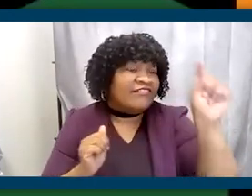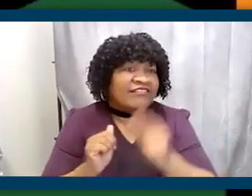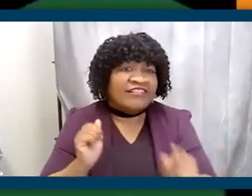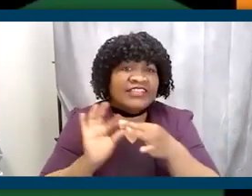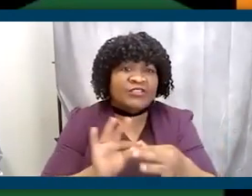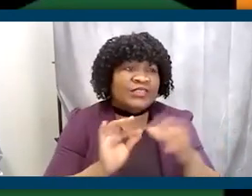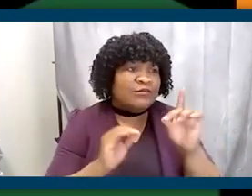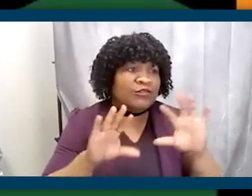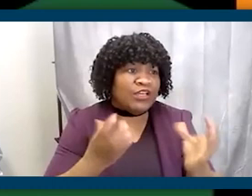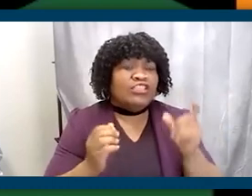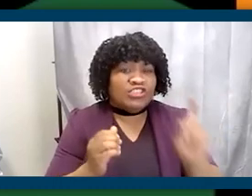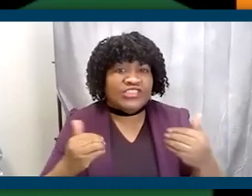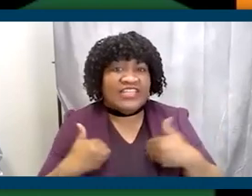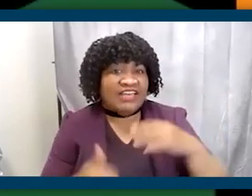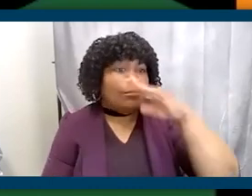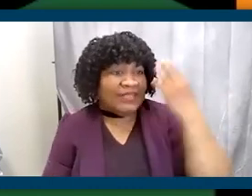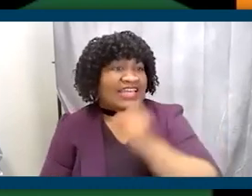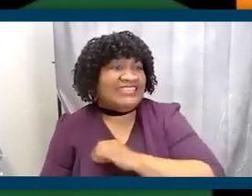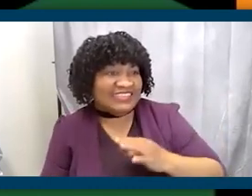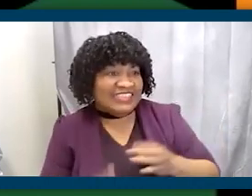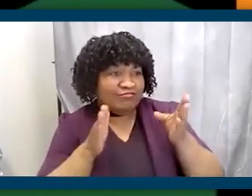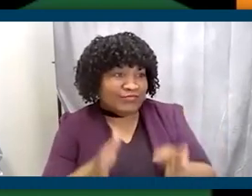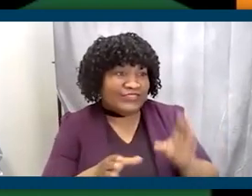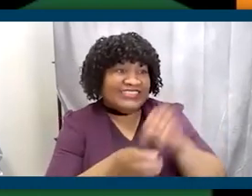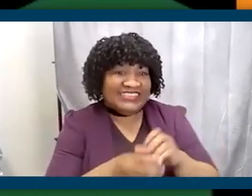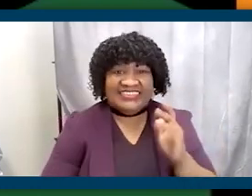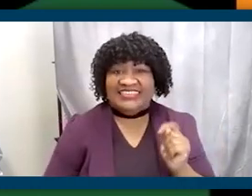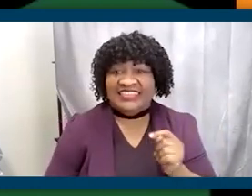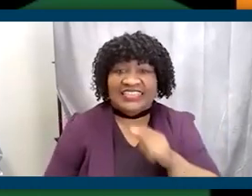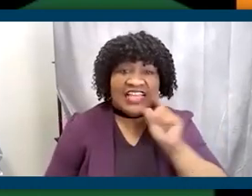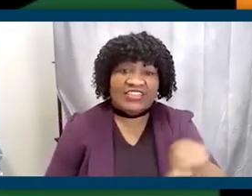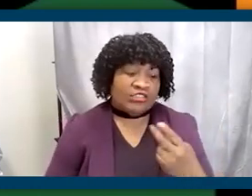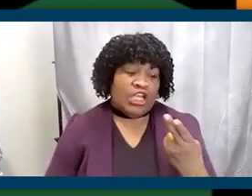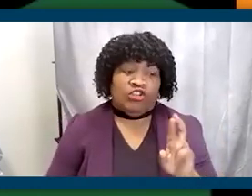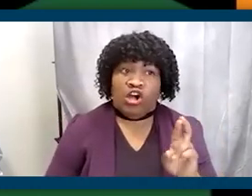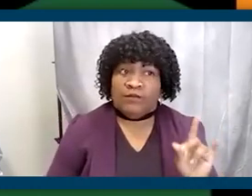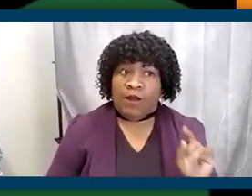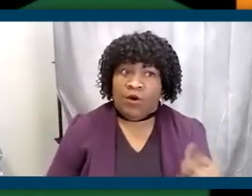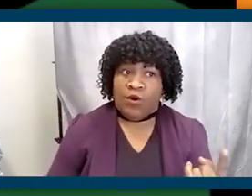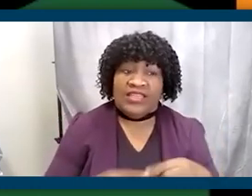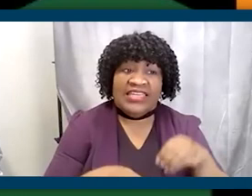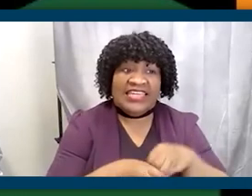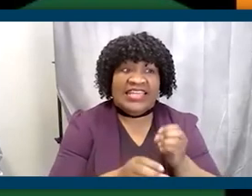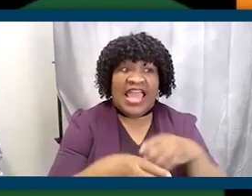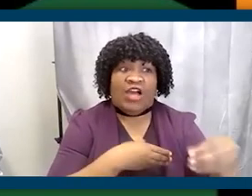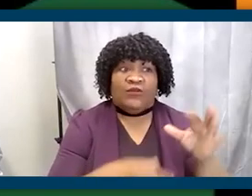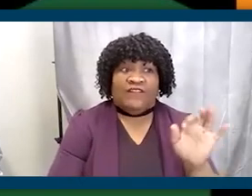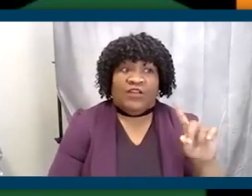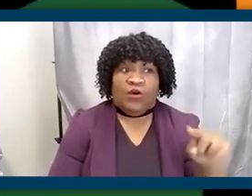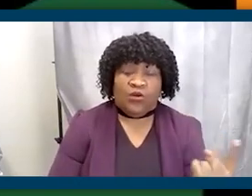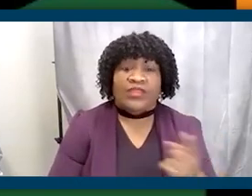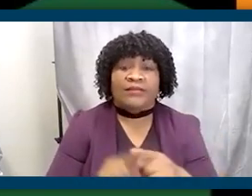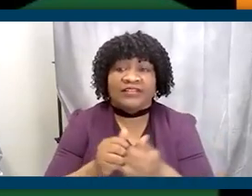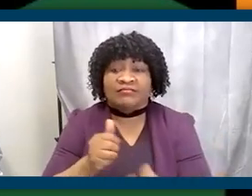with the Democratic Party that does not have a Black staff person on it. And not just in the HR department, not just in the field department, in senior